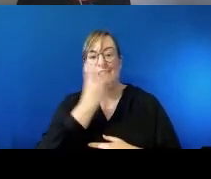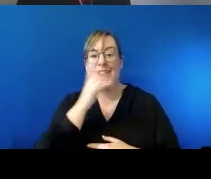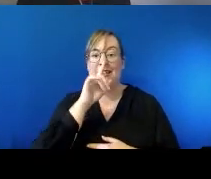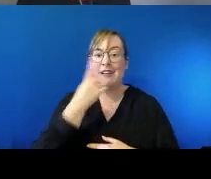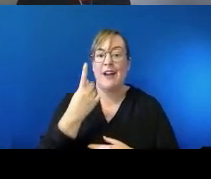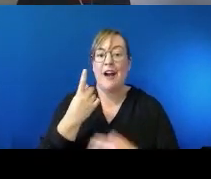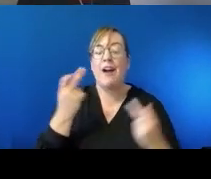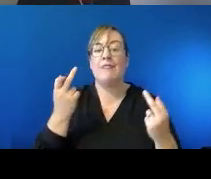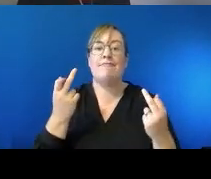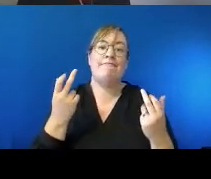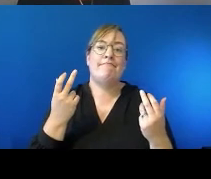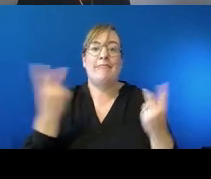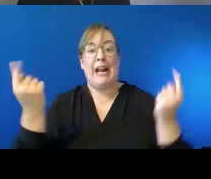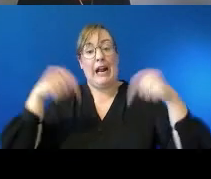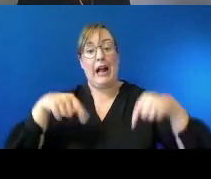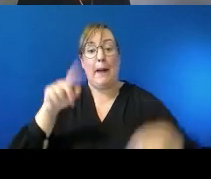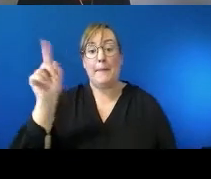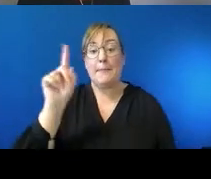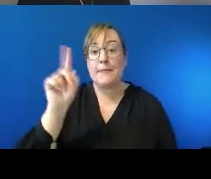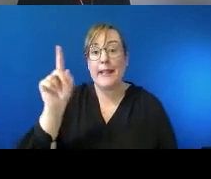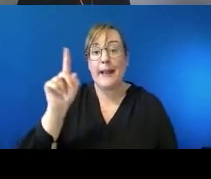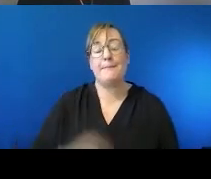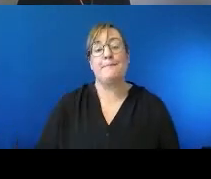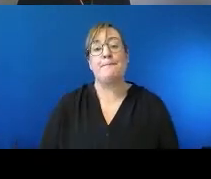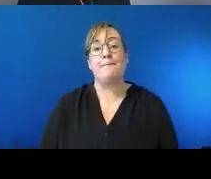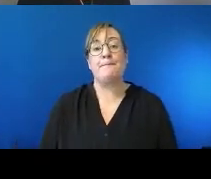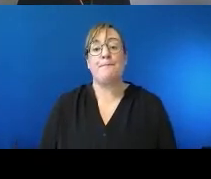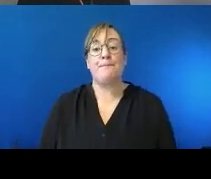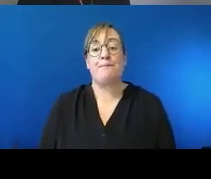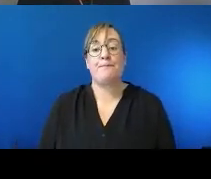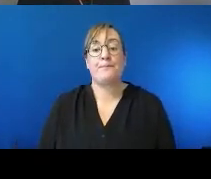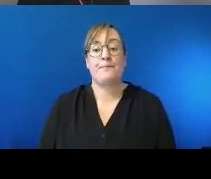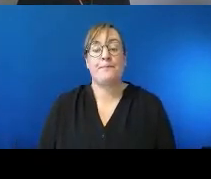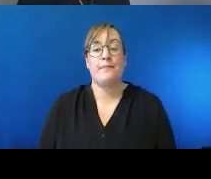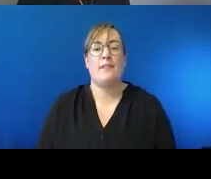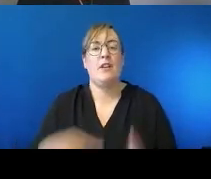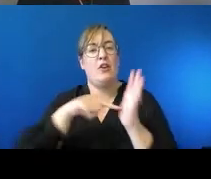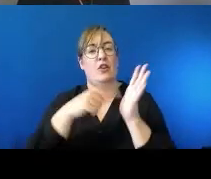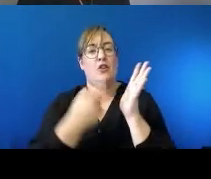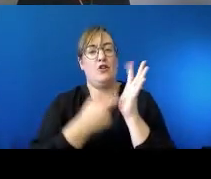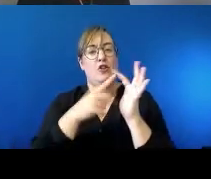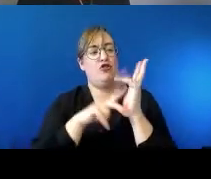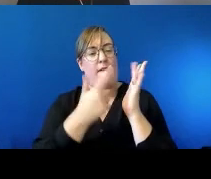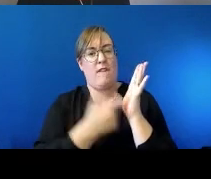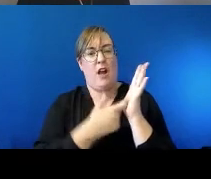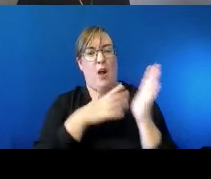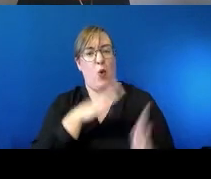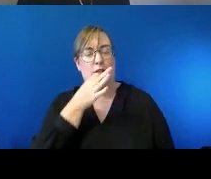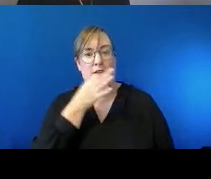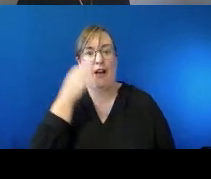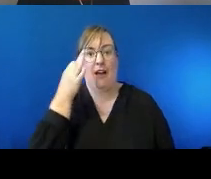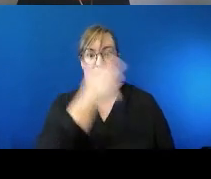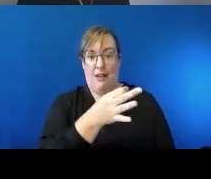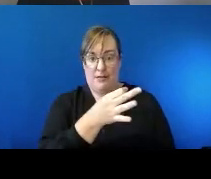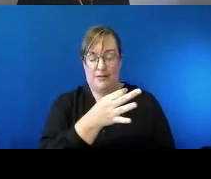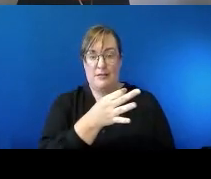able to be with us here today. um trevor i want to go to you now um the